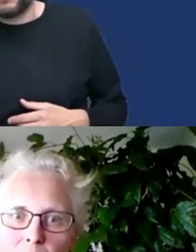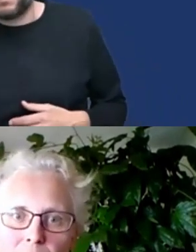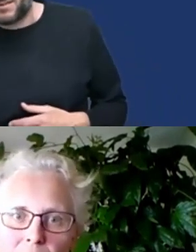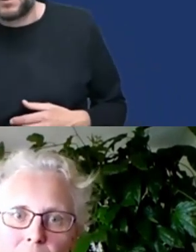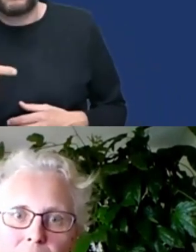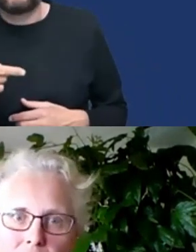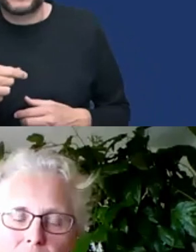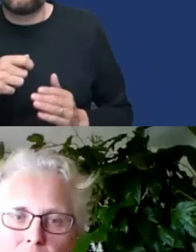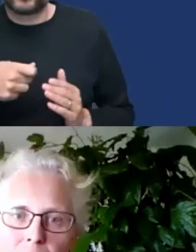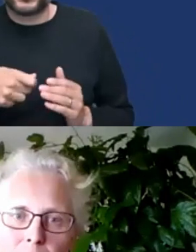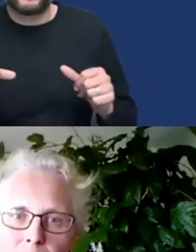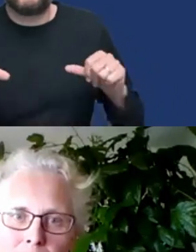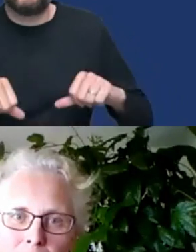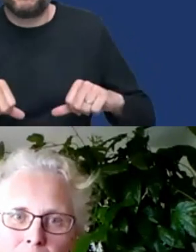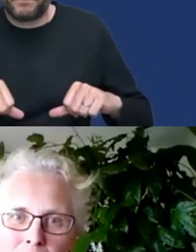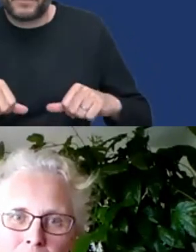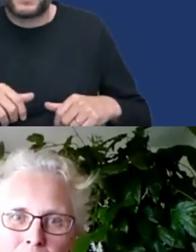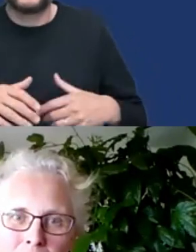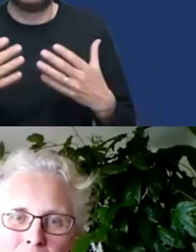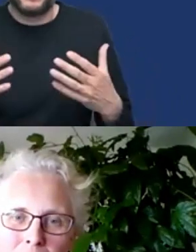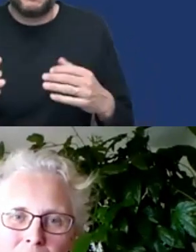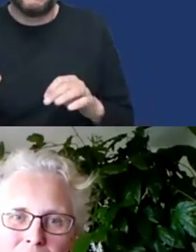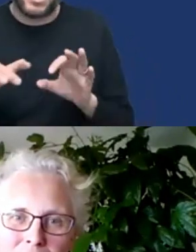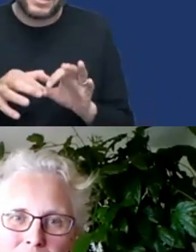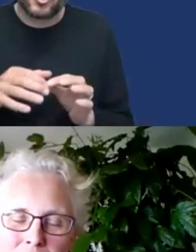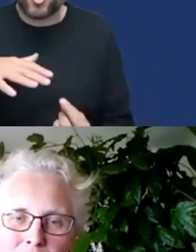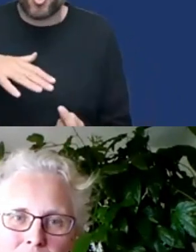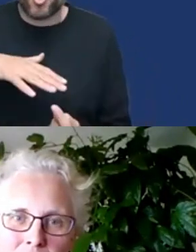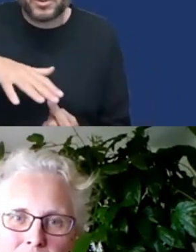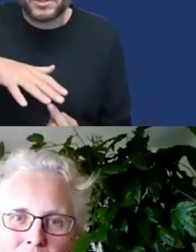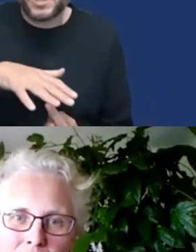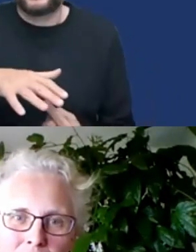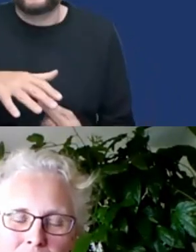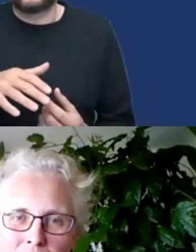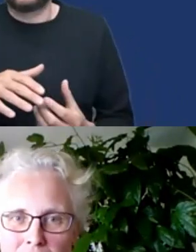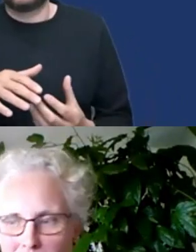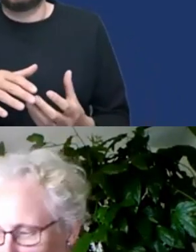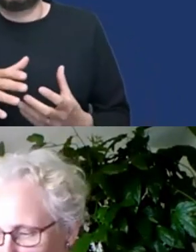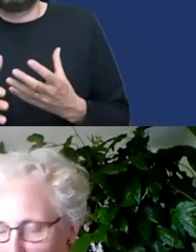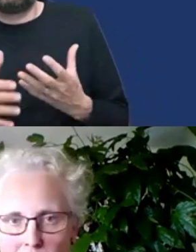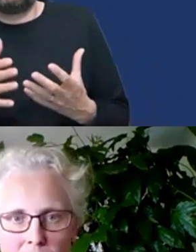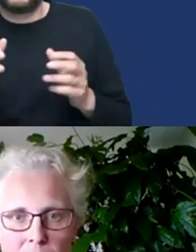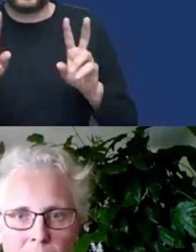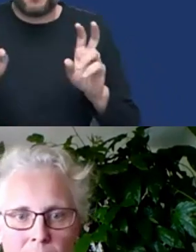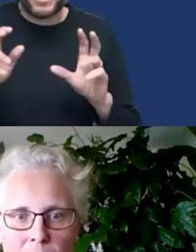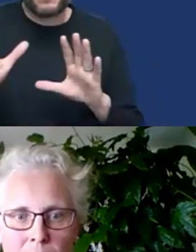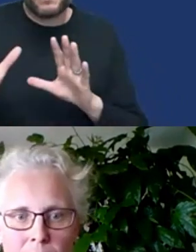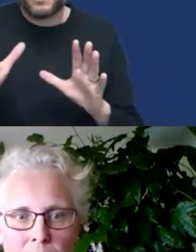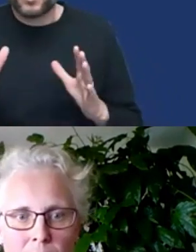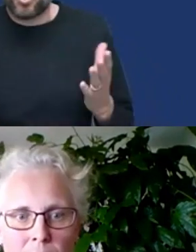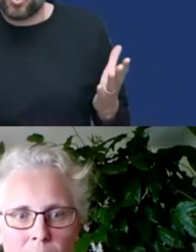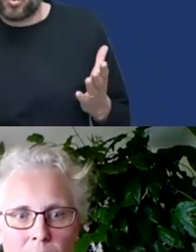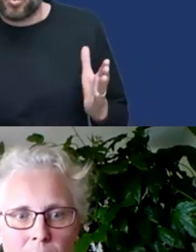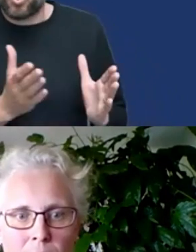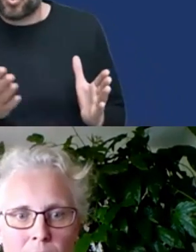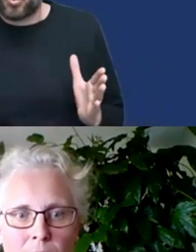and area and so on. Yeah, very nice. Many thanks for that. And many thanks